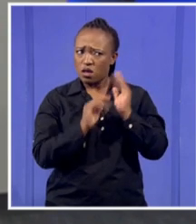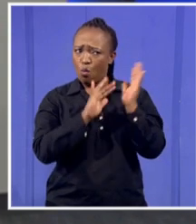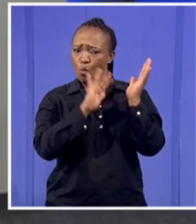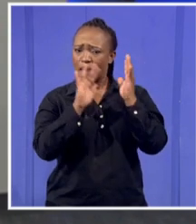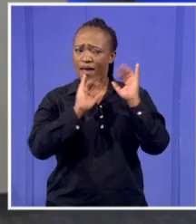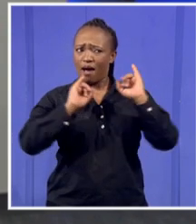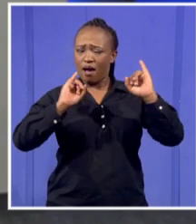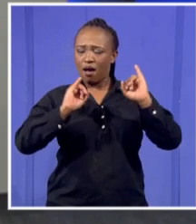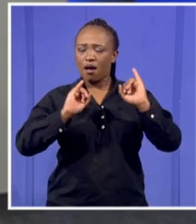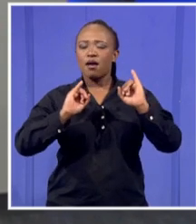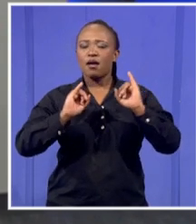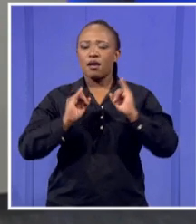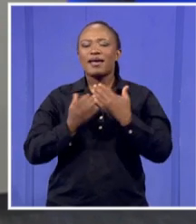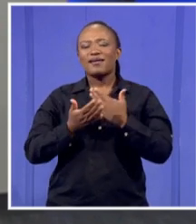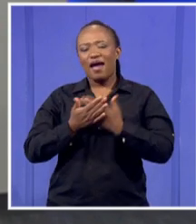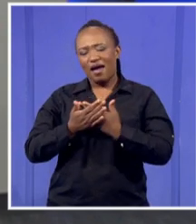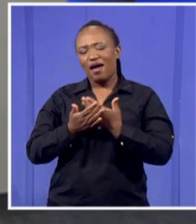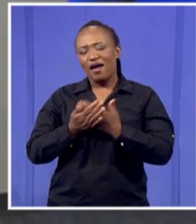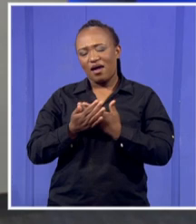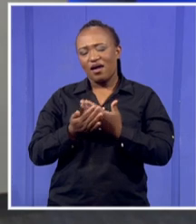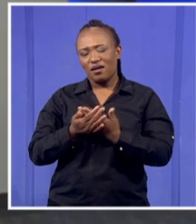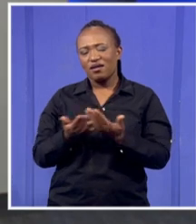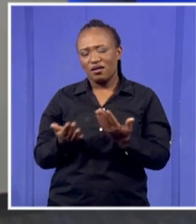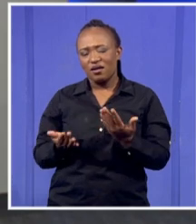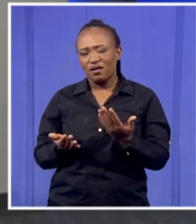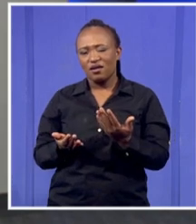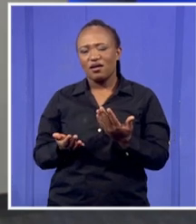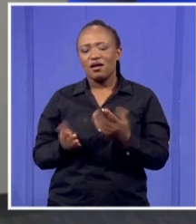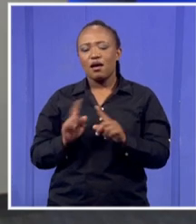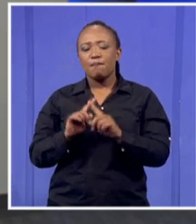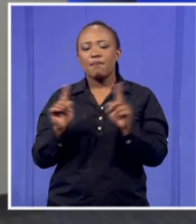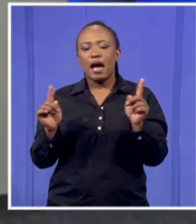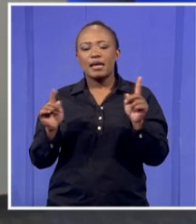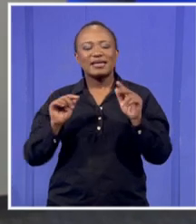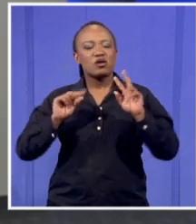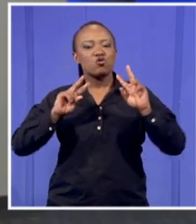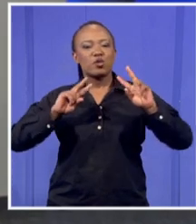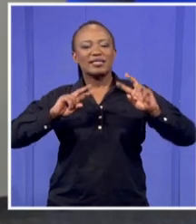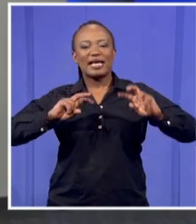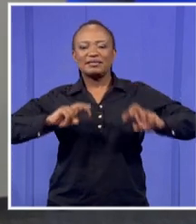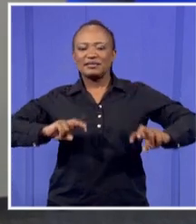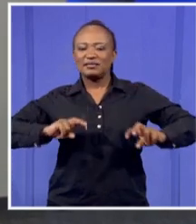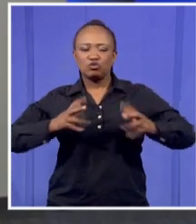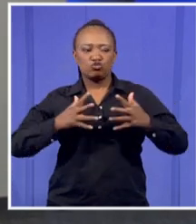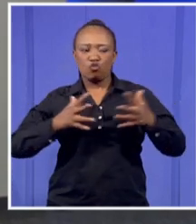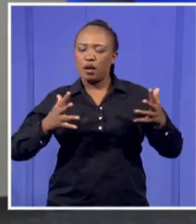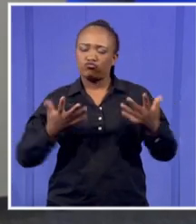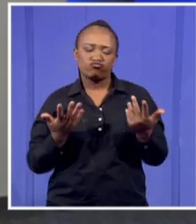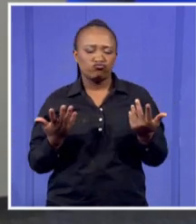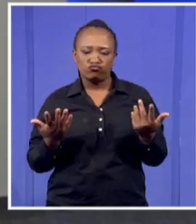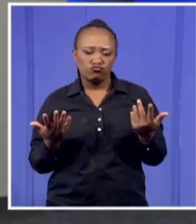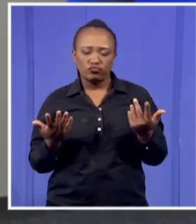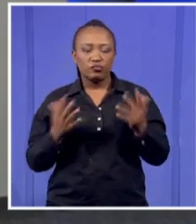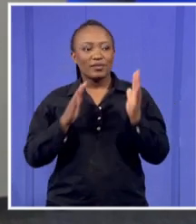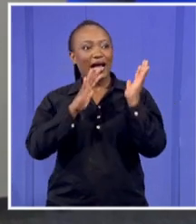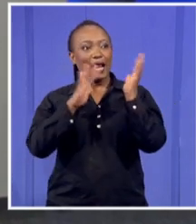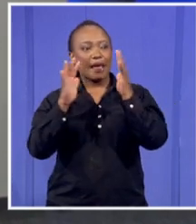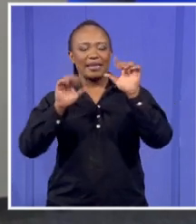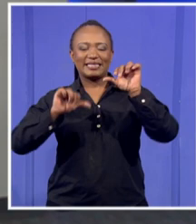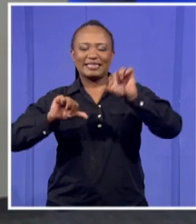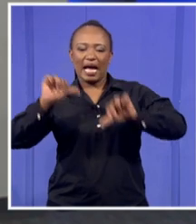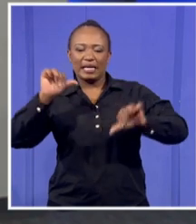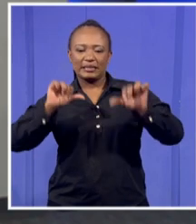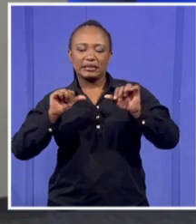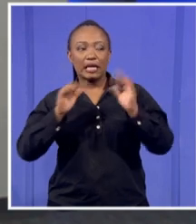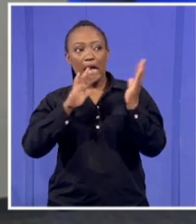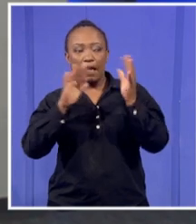be, Naledi. But it's also keeping in mind that not a lot of research has gone into it. But climate scientists and meteorologists have